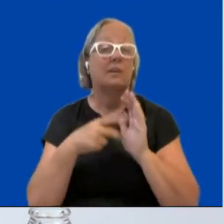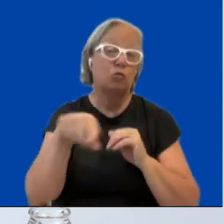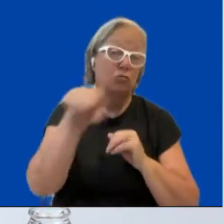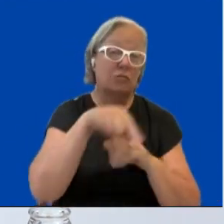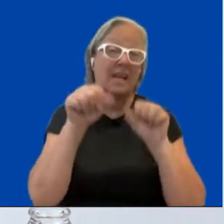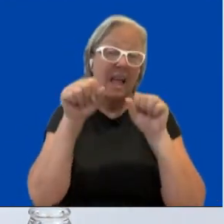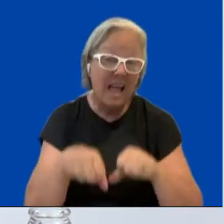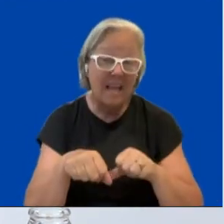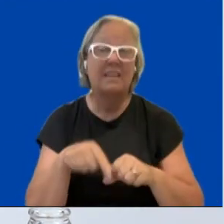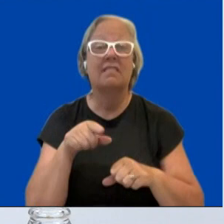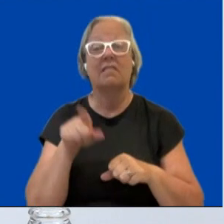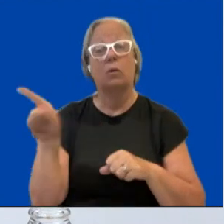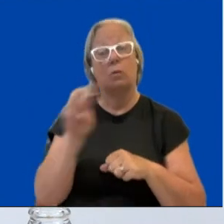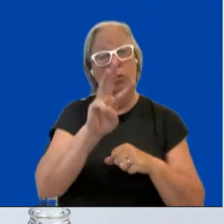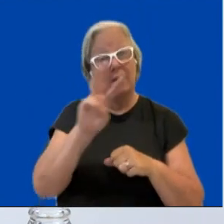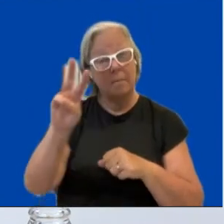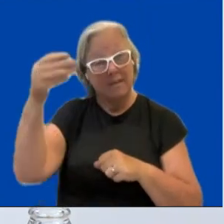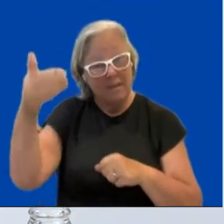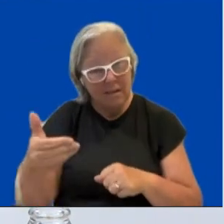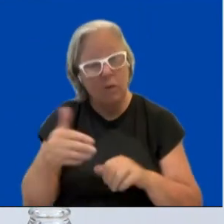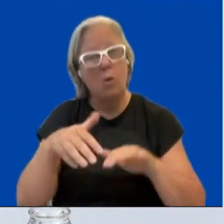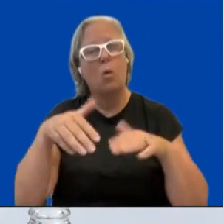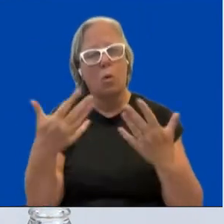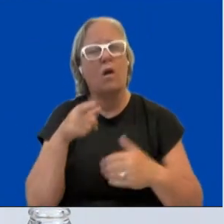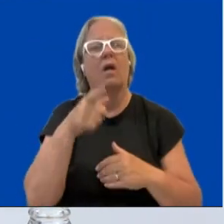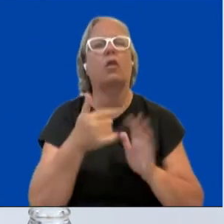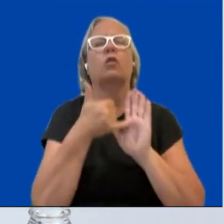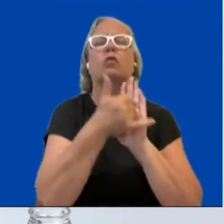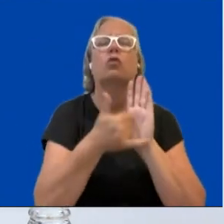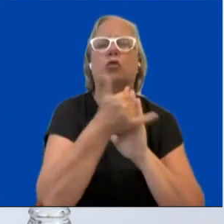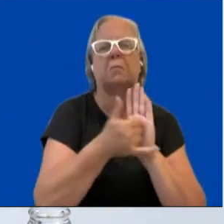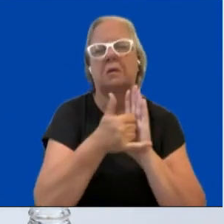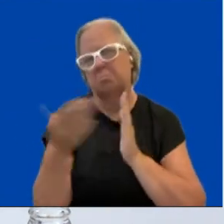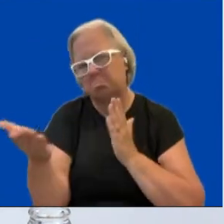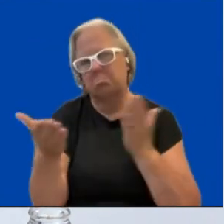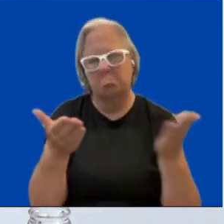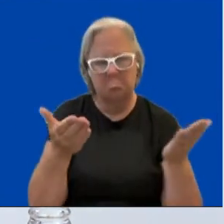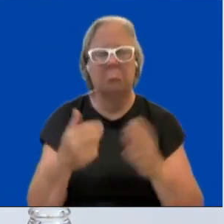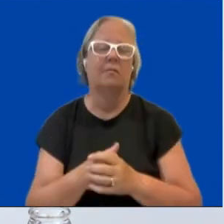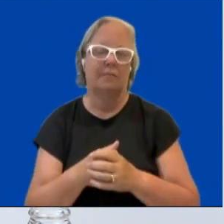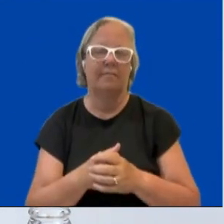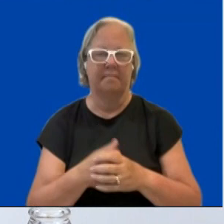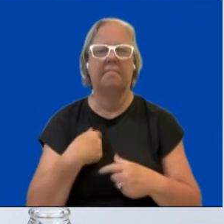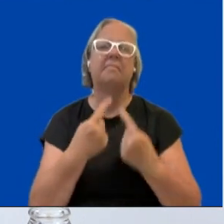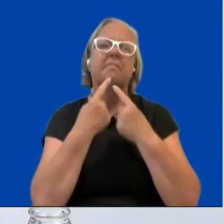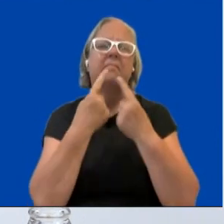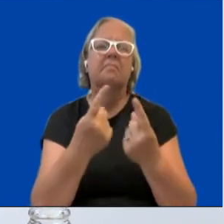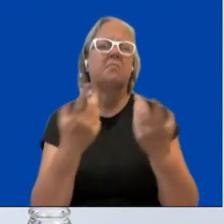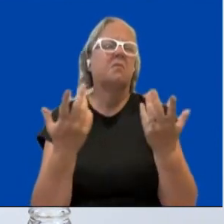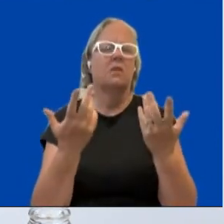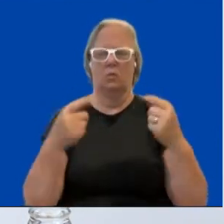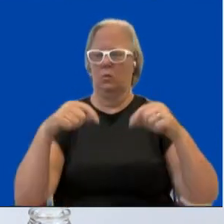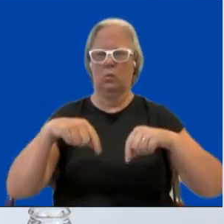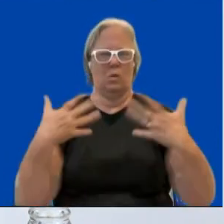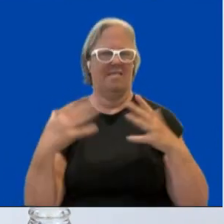website or on YouTube. But now let me give you a flavor of what to expect. Today we have a total